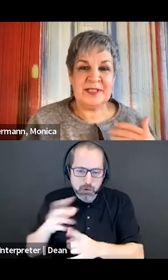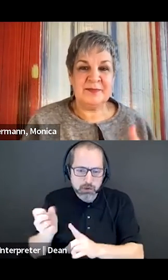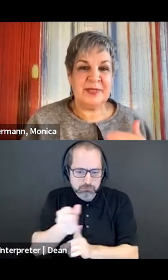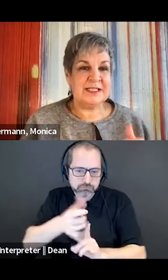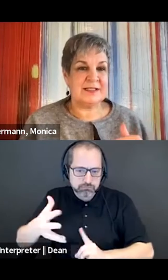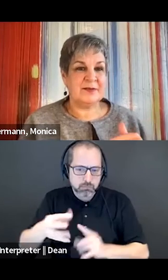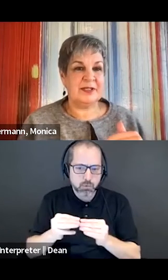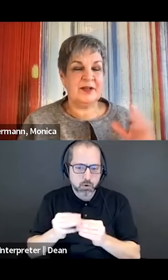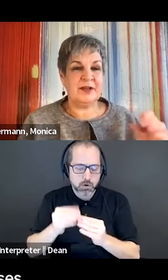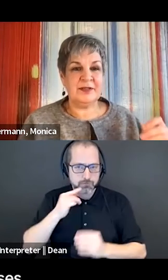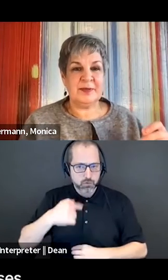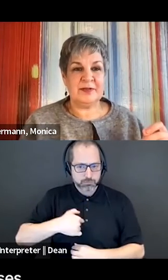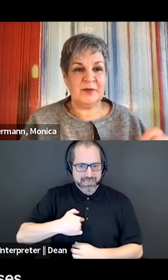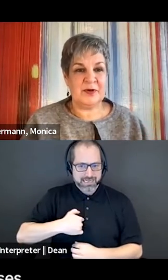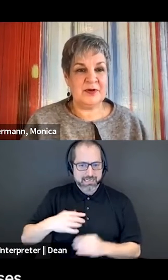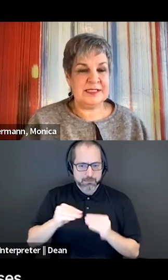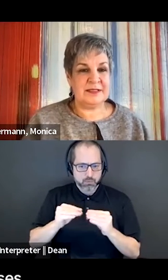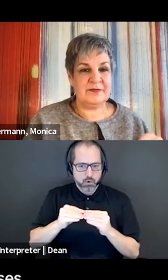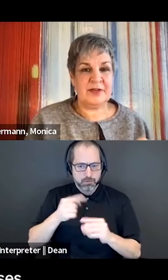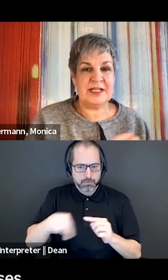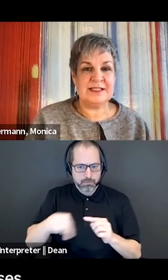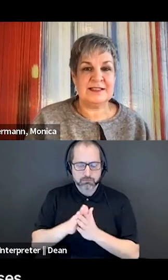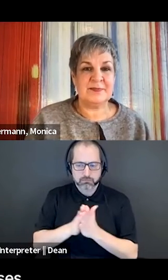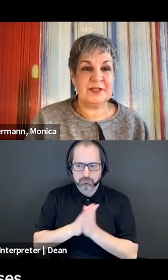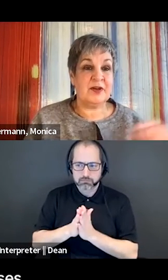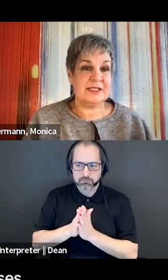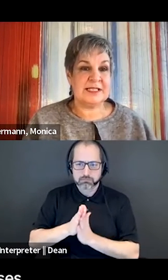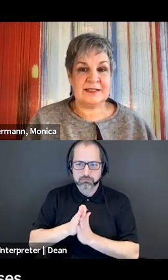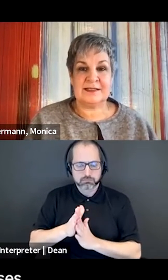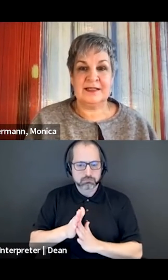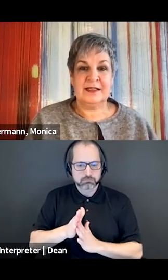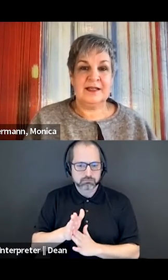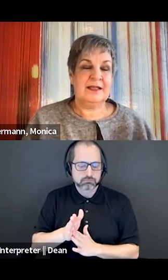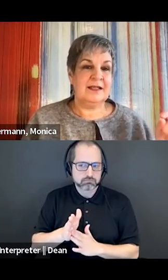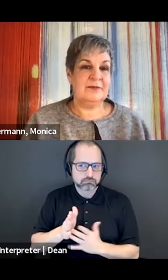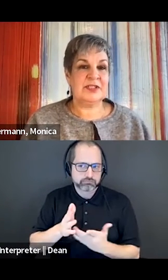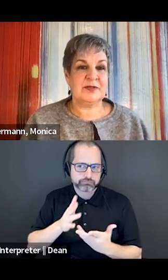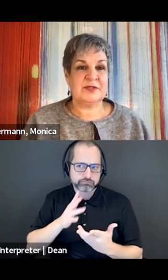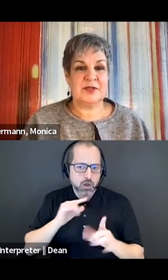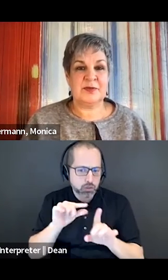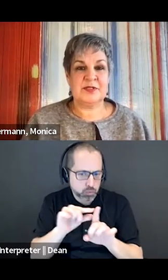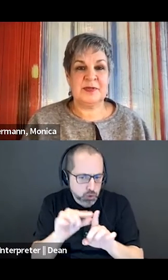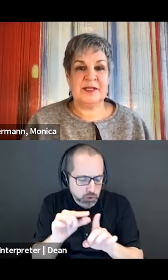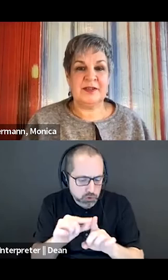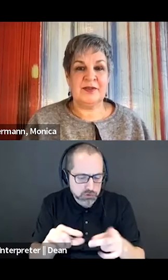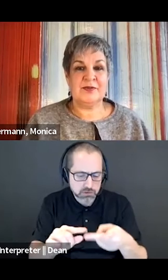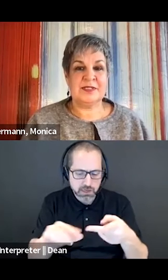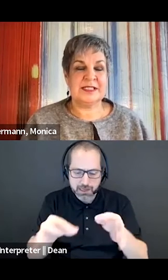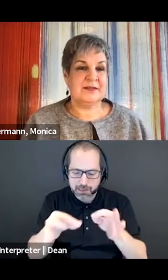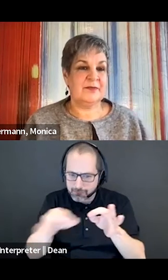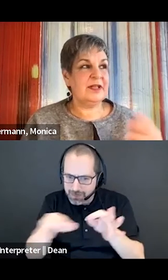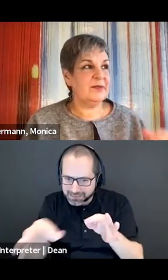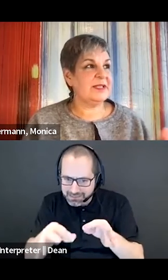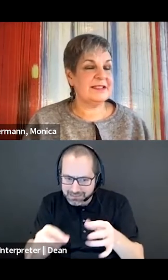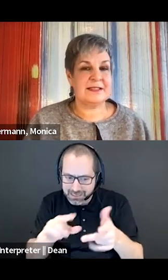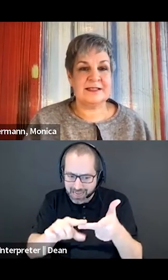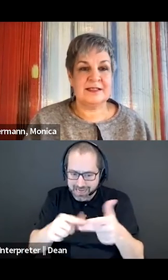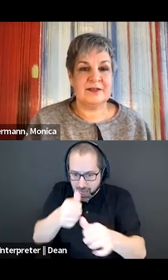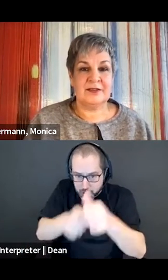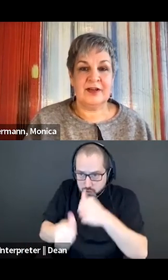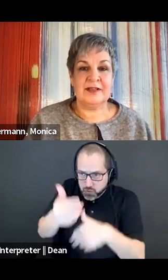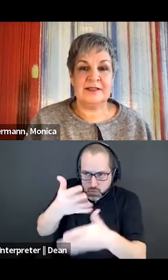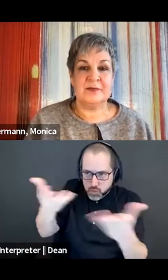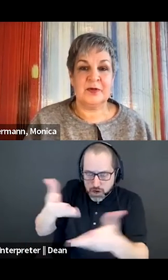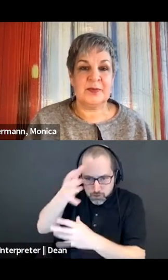me, it's about really being deliberate, not only about the words and the phrases, but the context in which those terms are being used. And one of the places